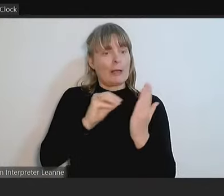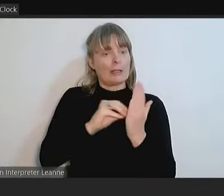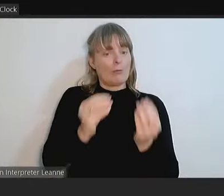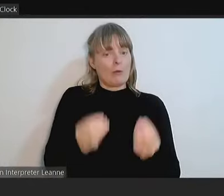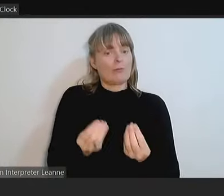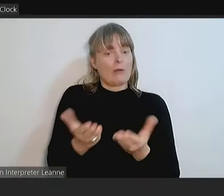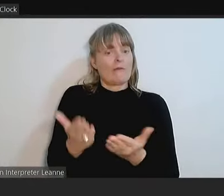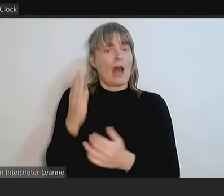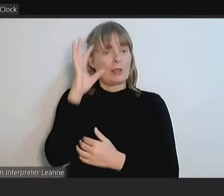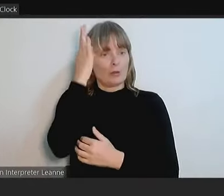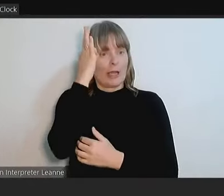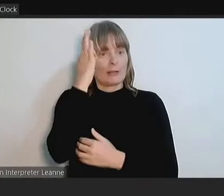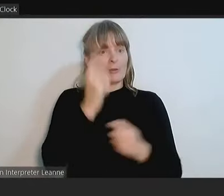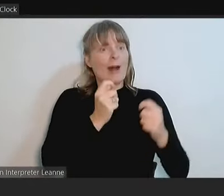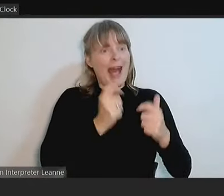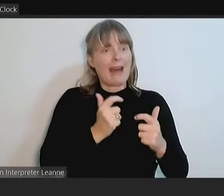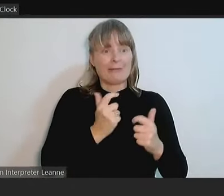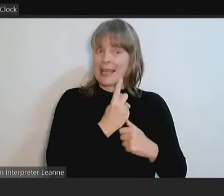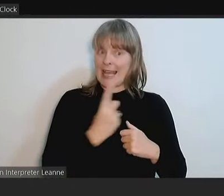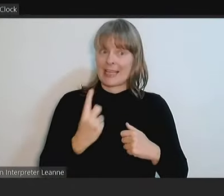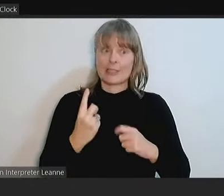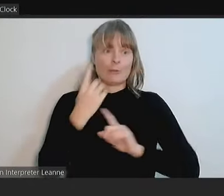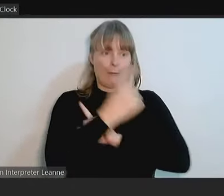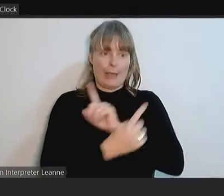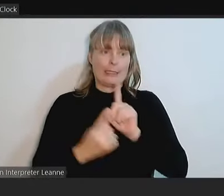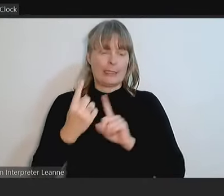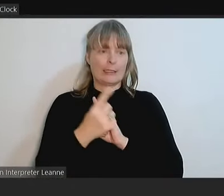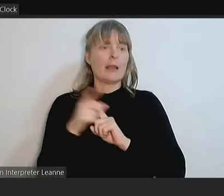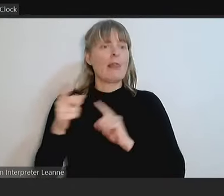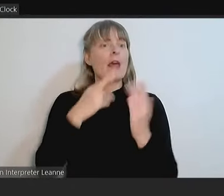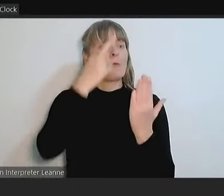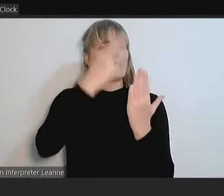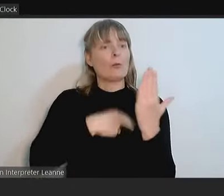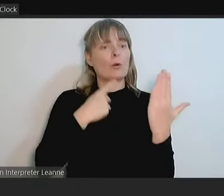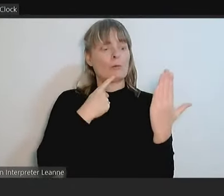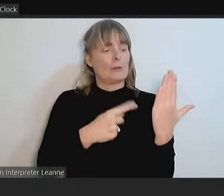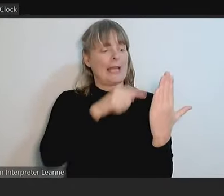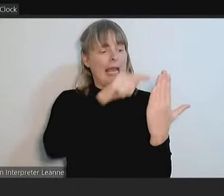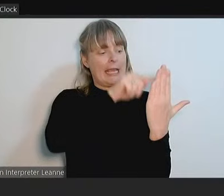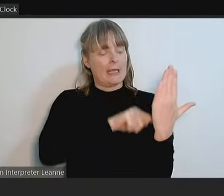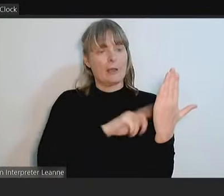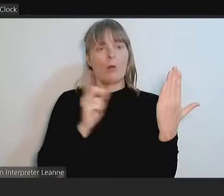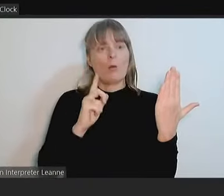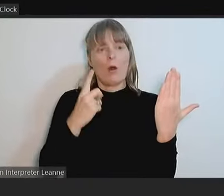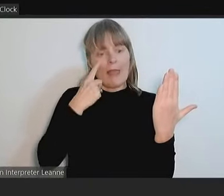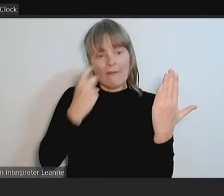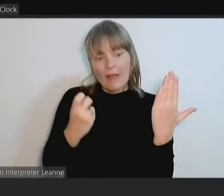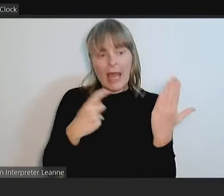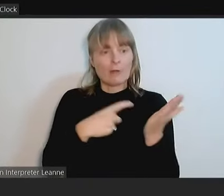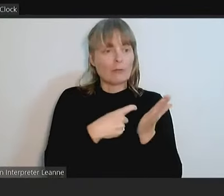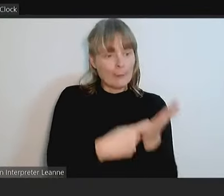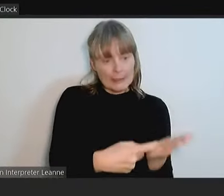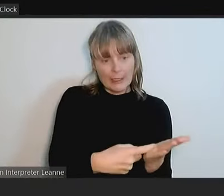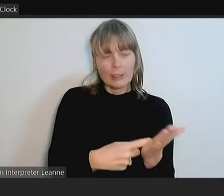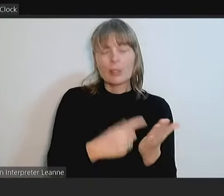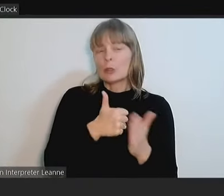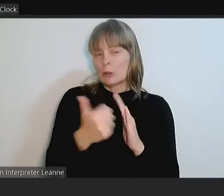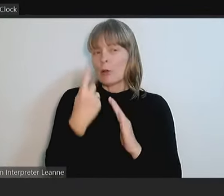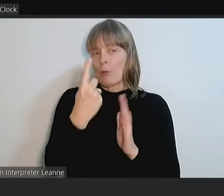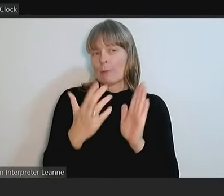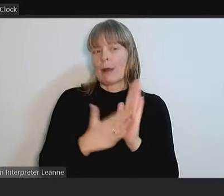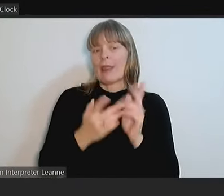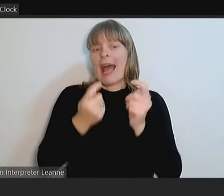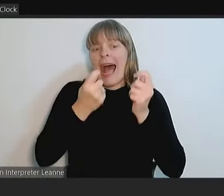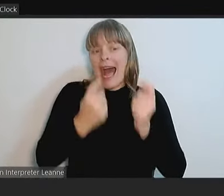And so that report details the recommendations and findings of the committee and that's reported typically the month after the Audit and Risk Committee has occurred,